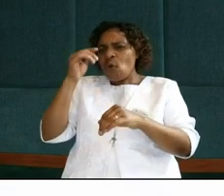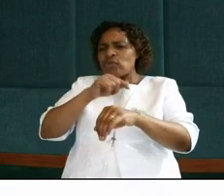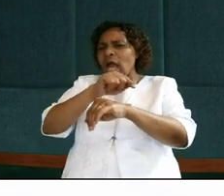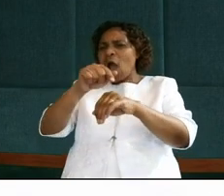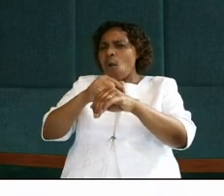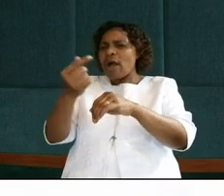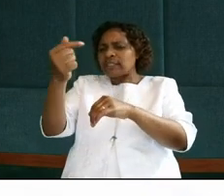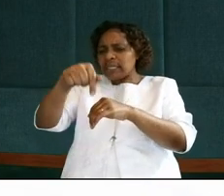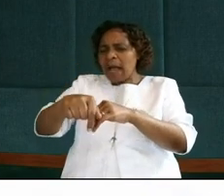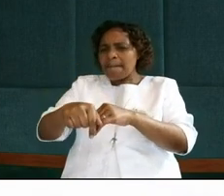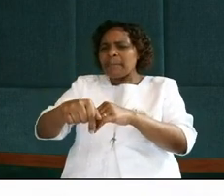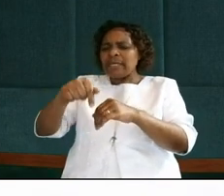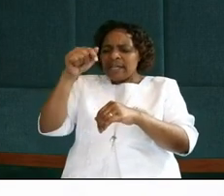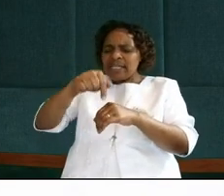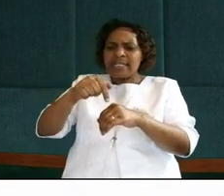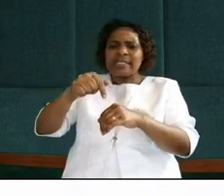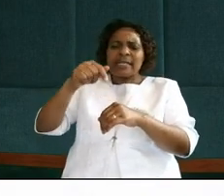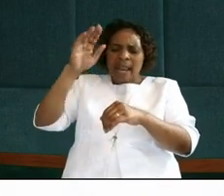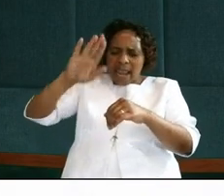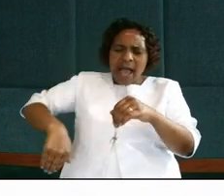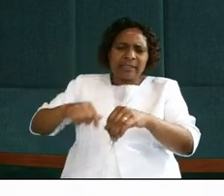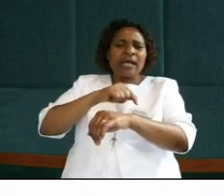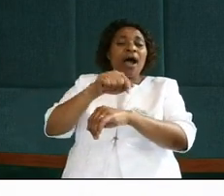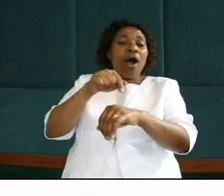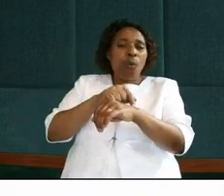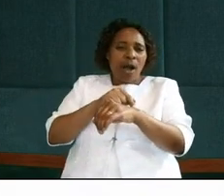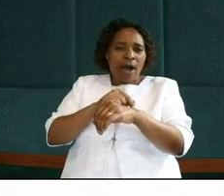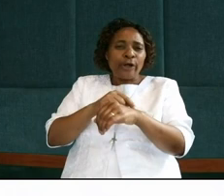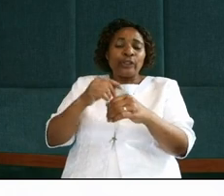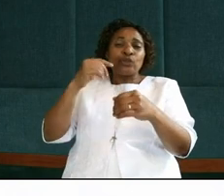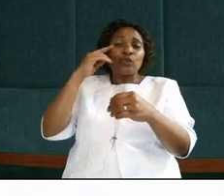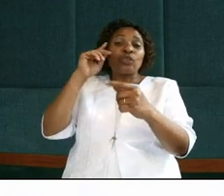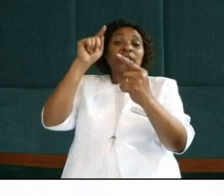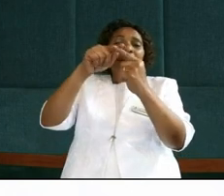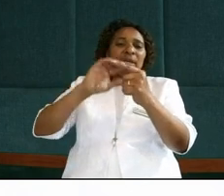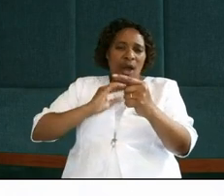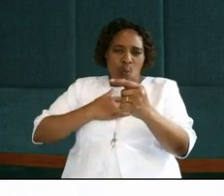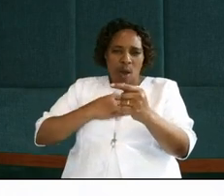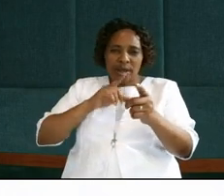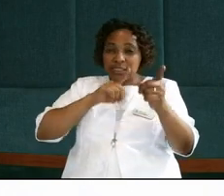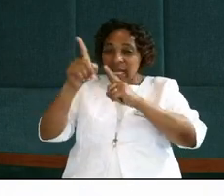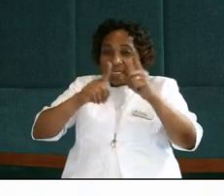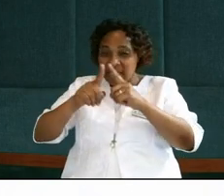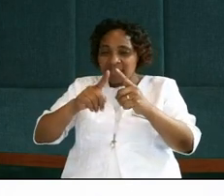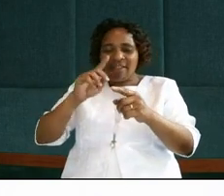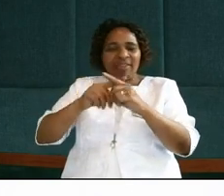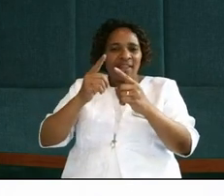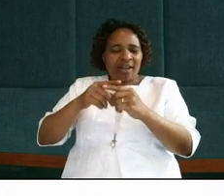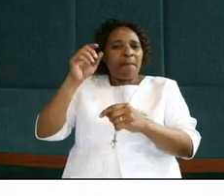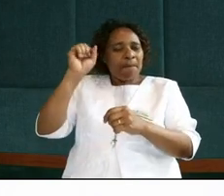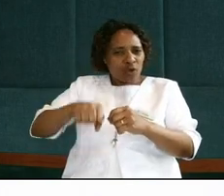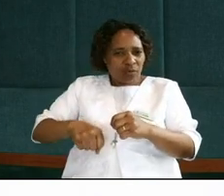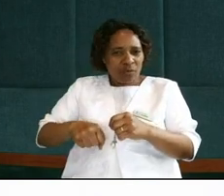have is the last hour to determine our destiny in the Lord, then we will be